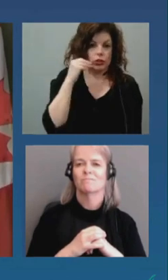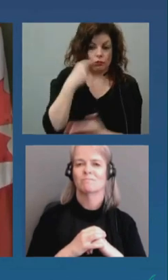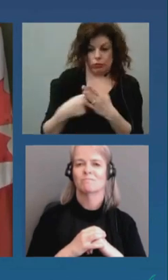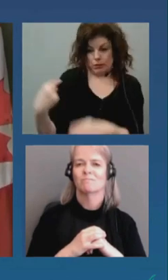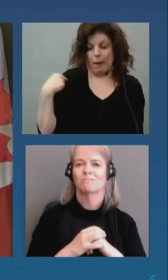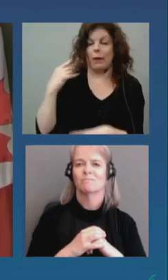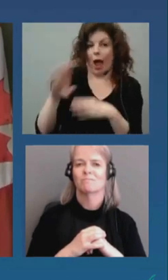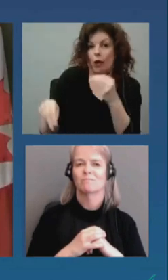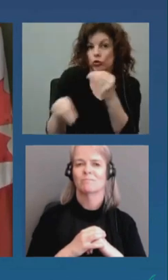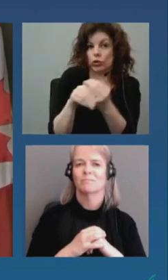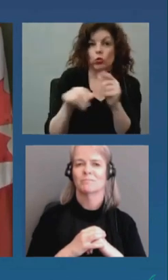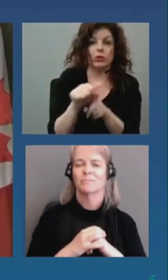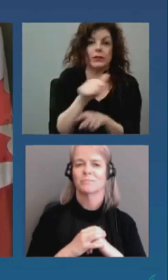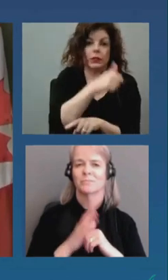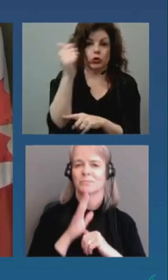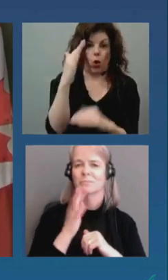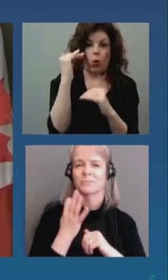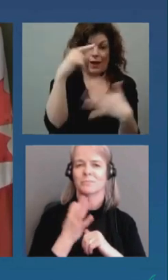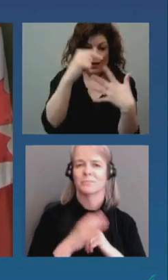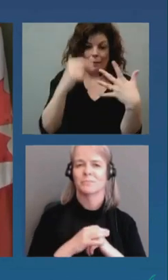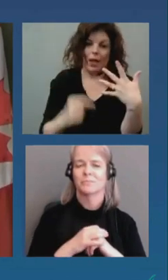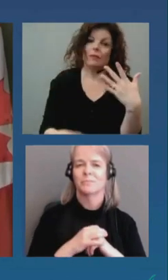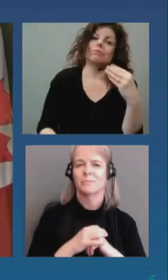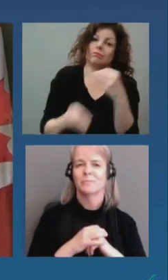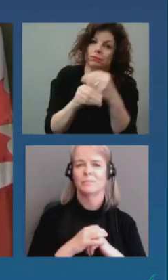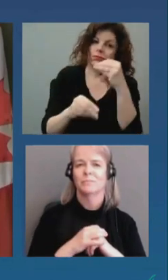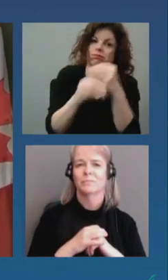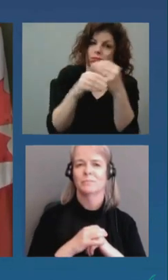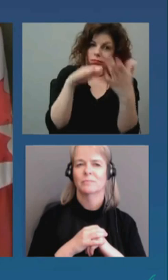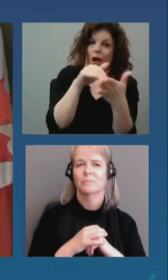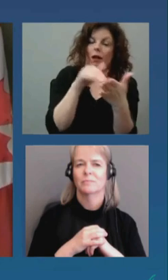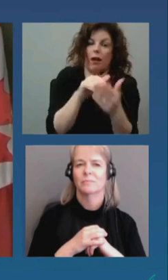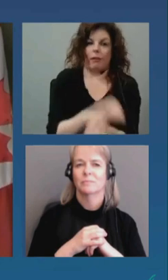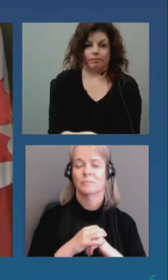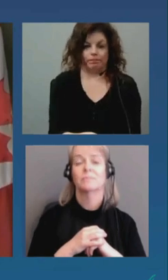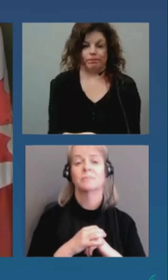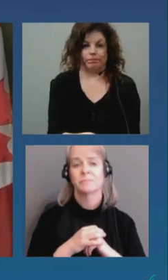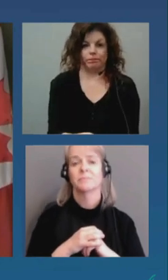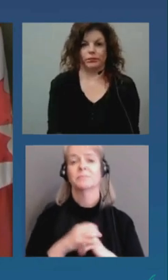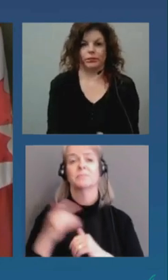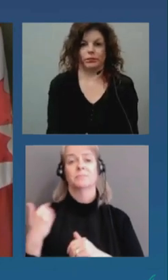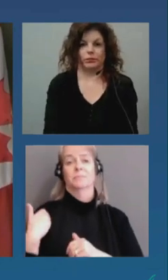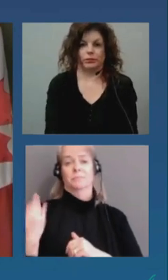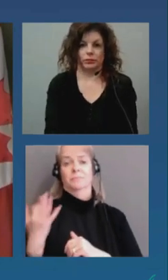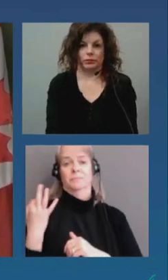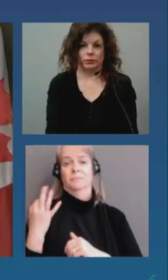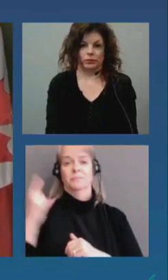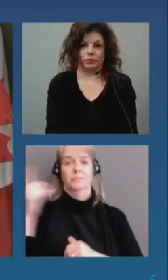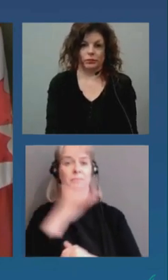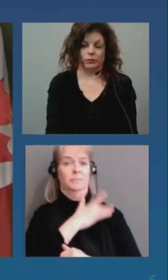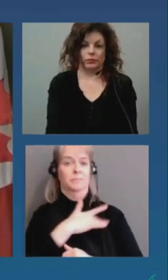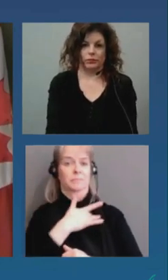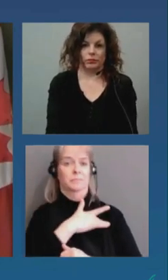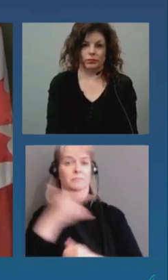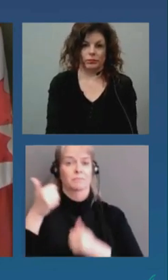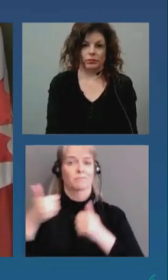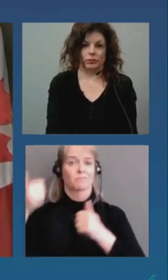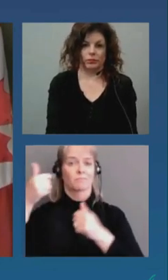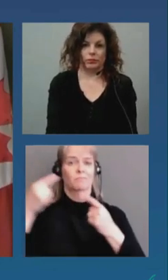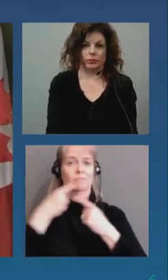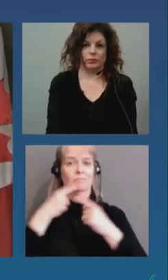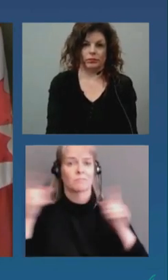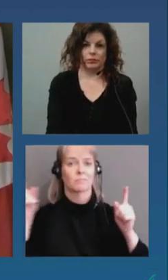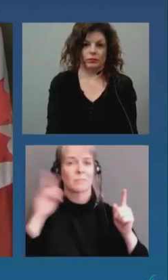announcement last Friday the province is extending the emergency declaration